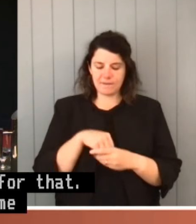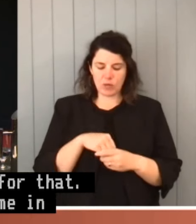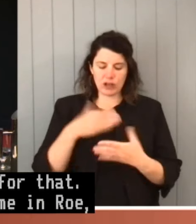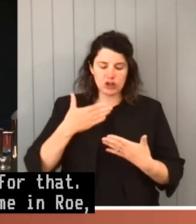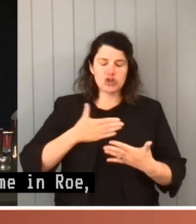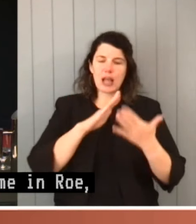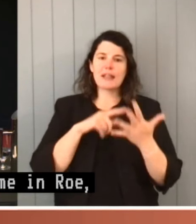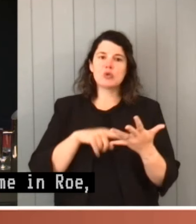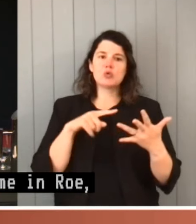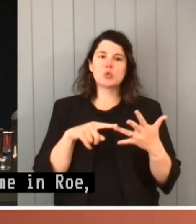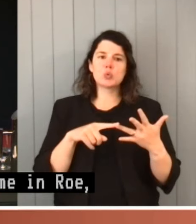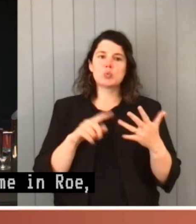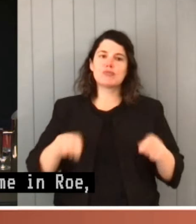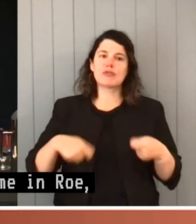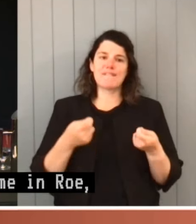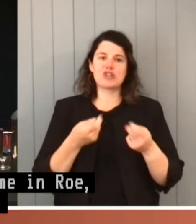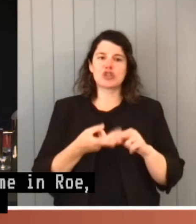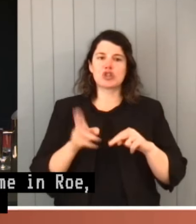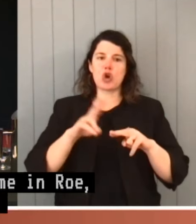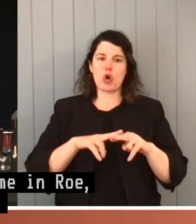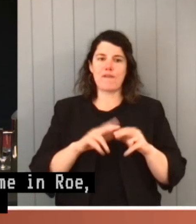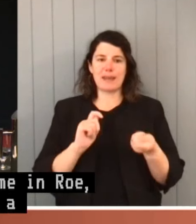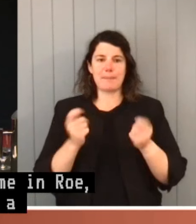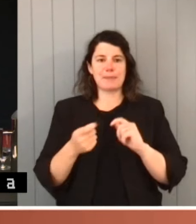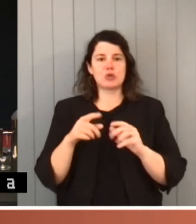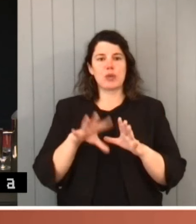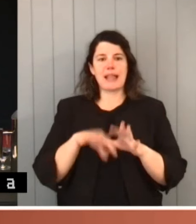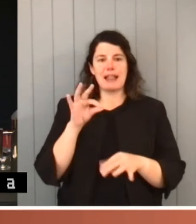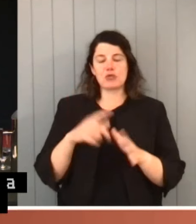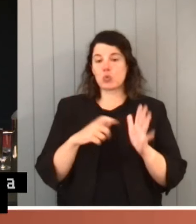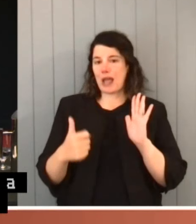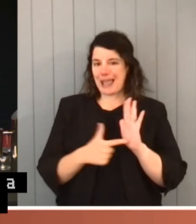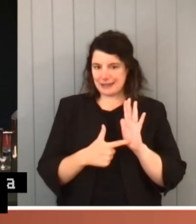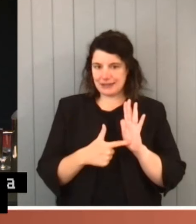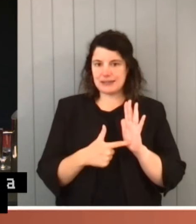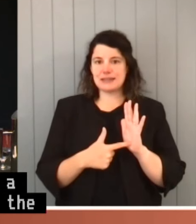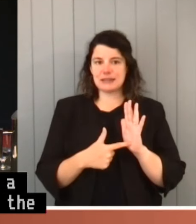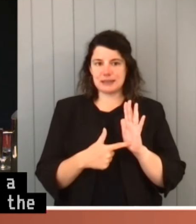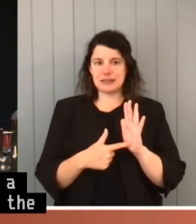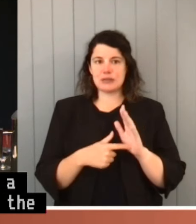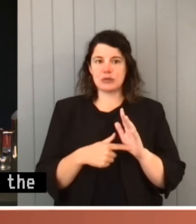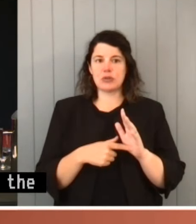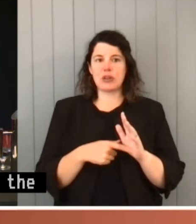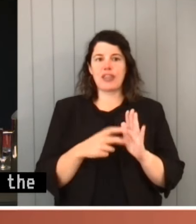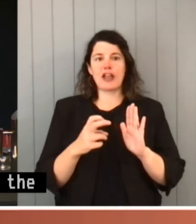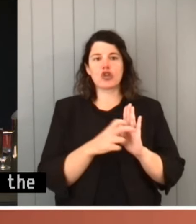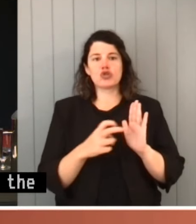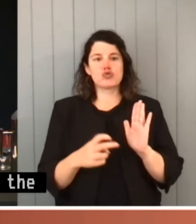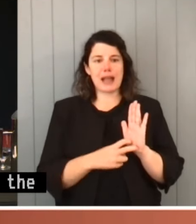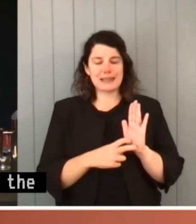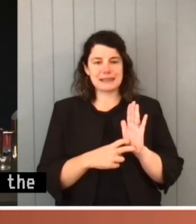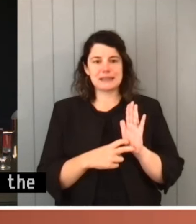provisions of the amendment to the electoral act which contracted the